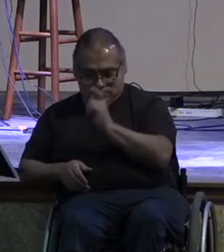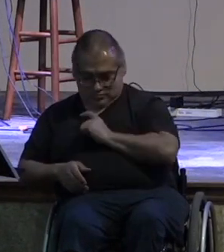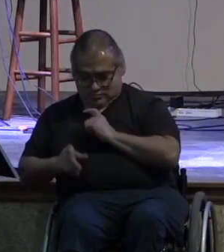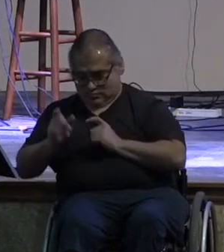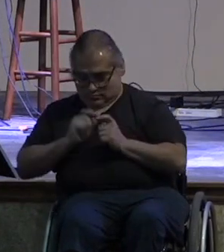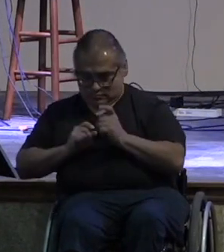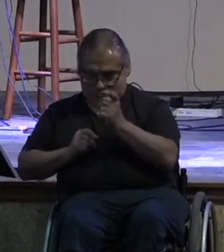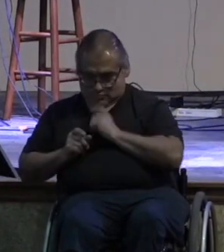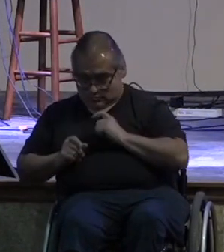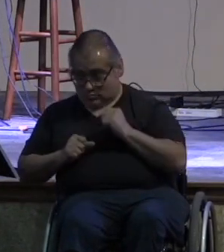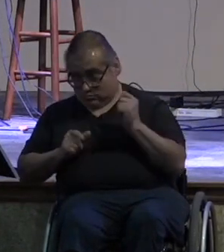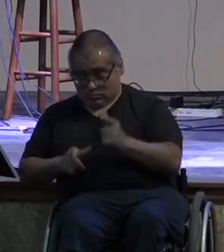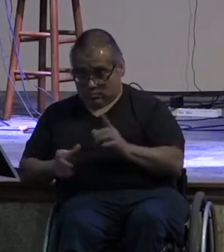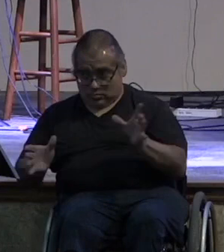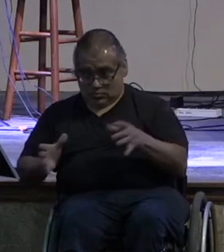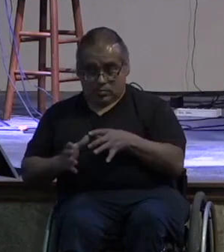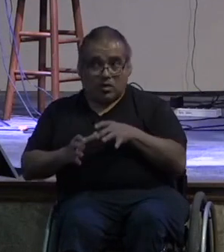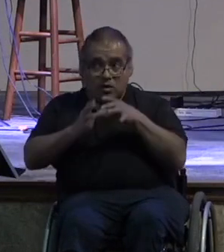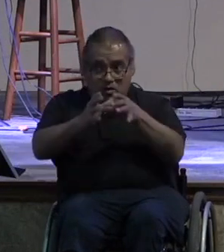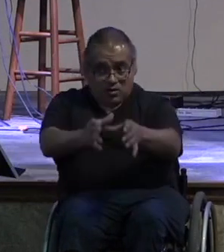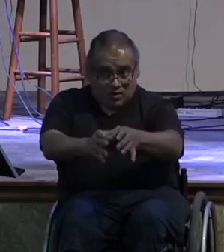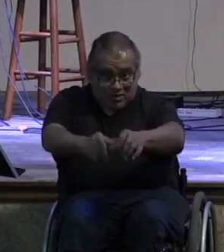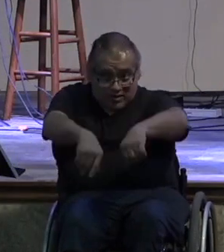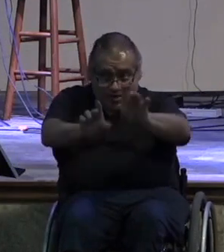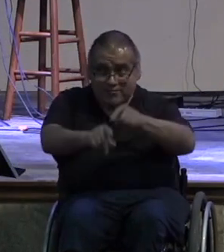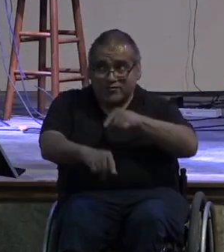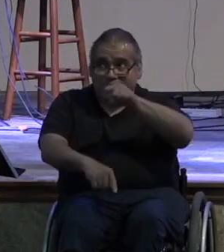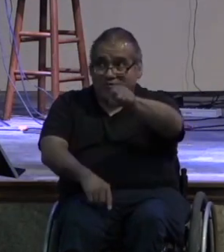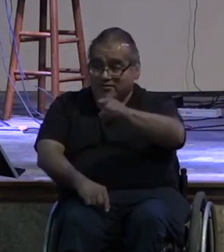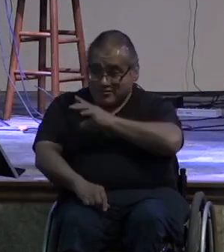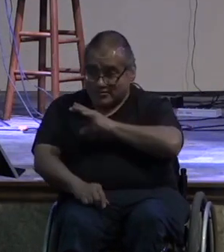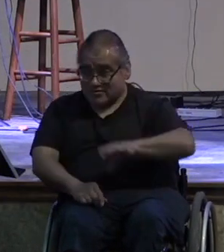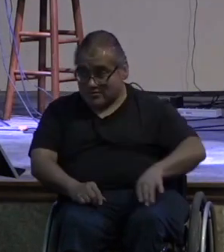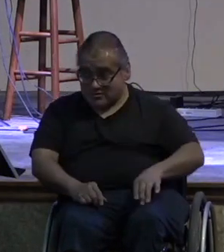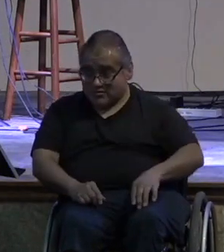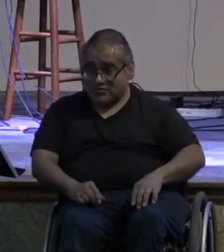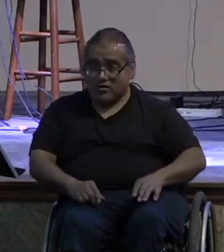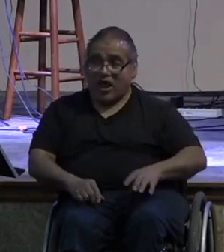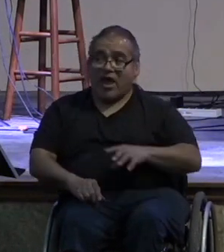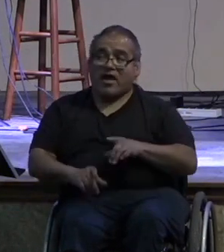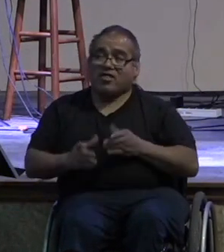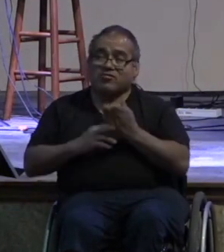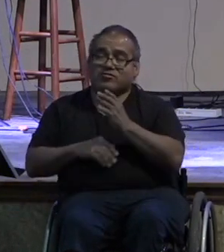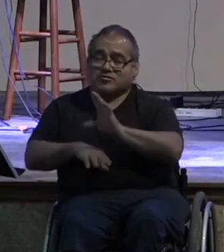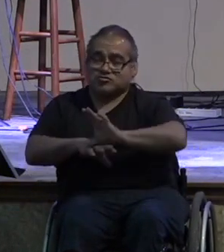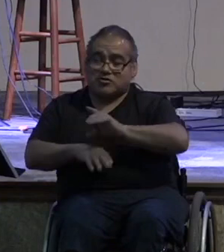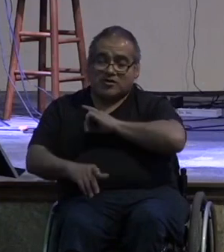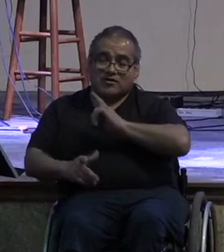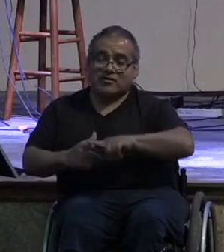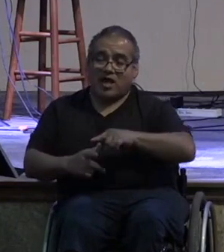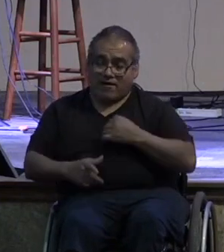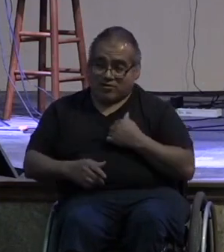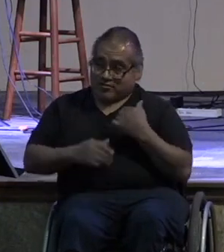and when we think about spiritual gifts especially those are and along with being a gifting it's a